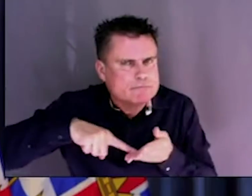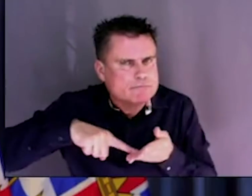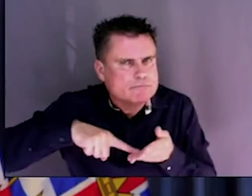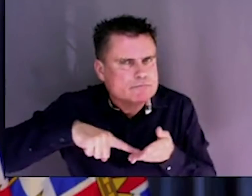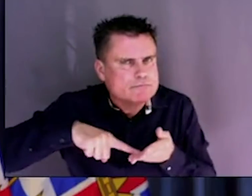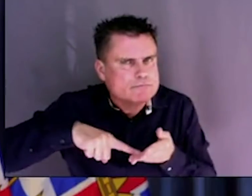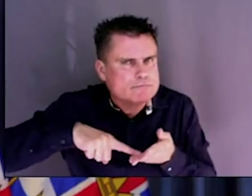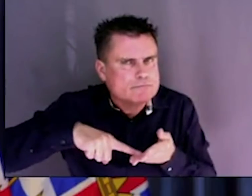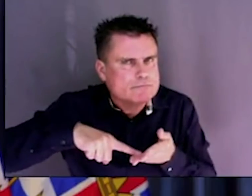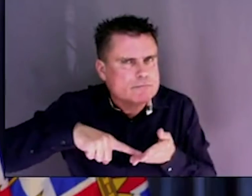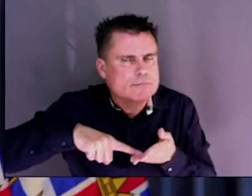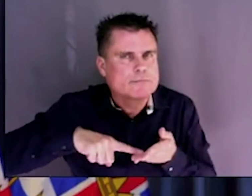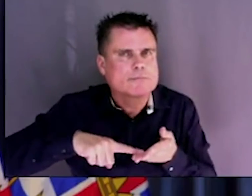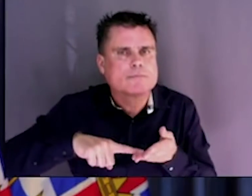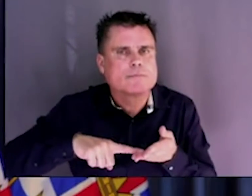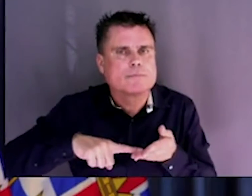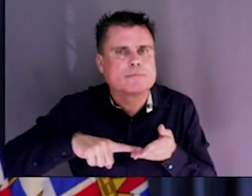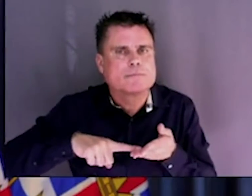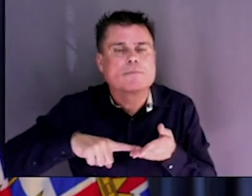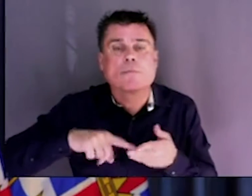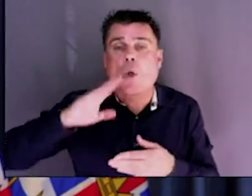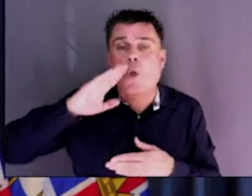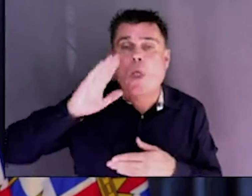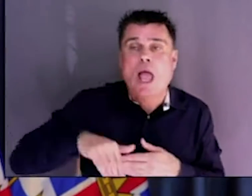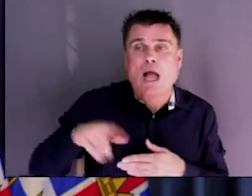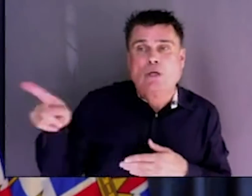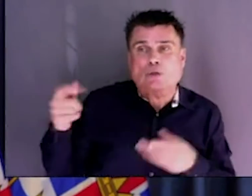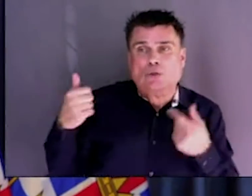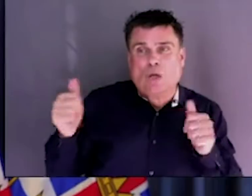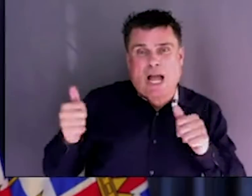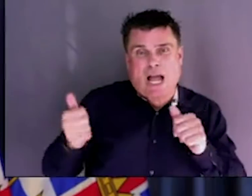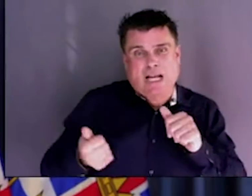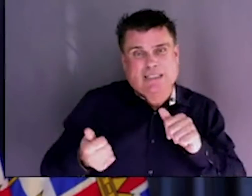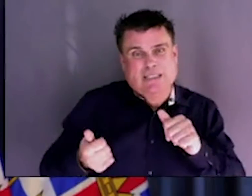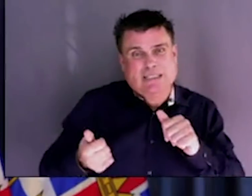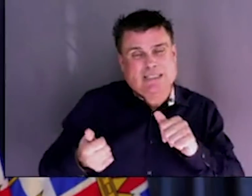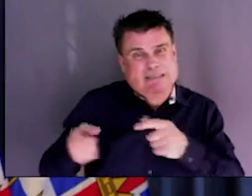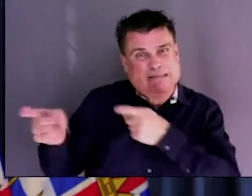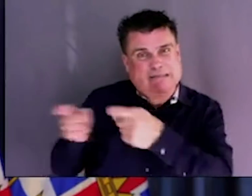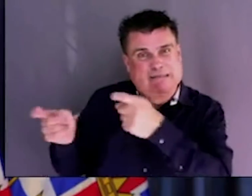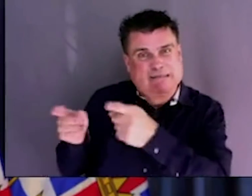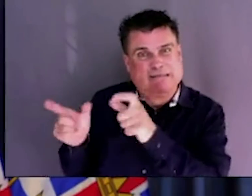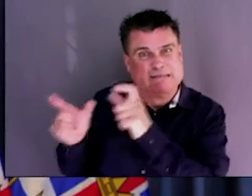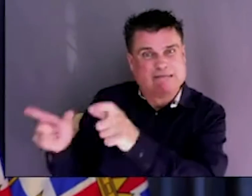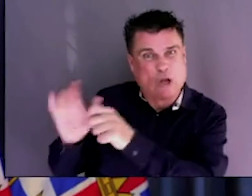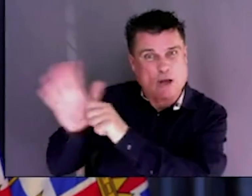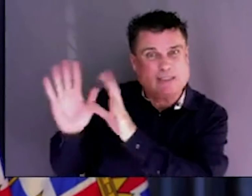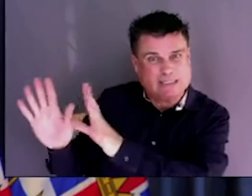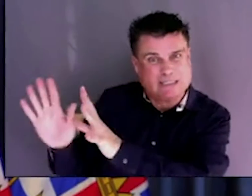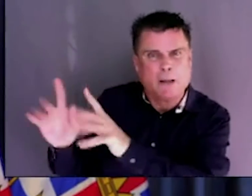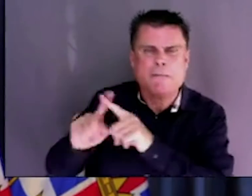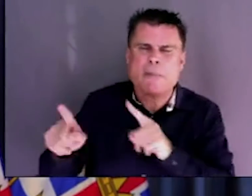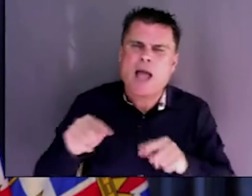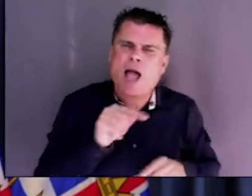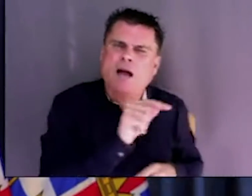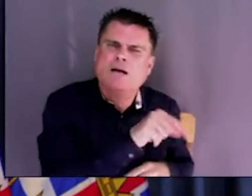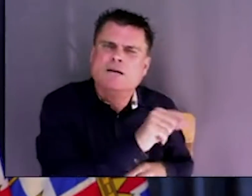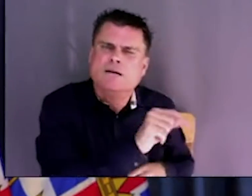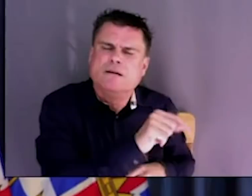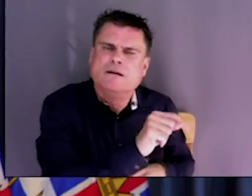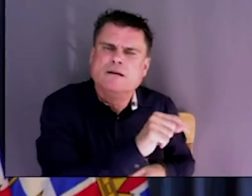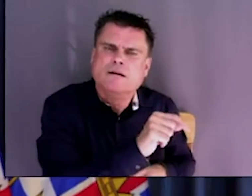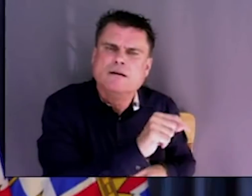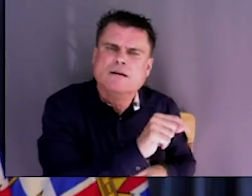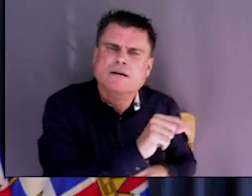COVID to handle. I know that that may not be a priority, but maybe you could sort of mention when and if we get to reforming that system